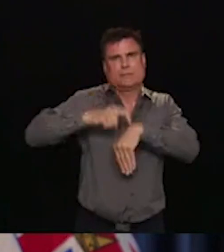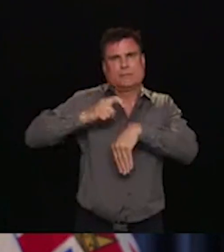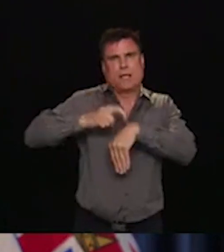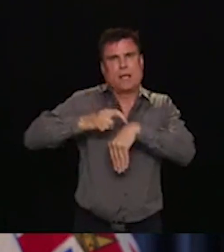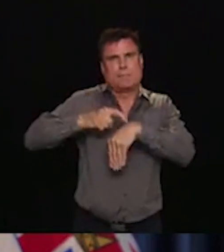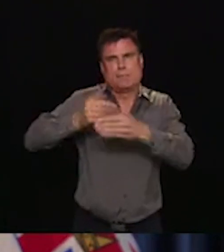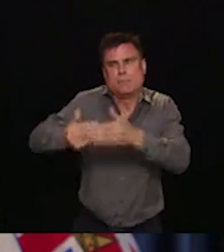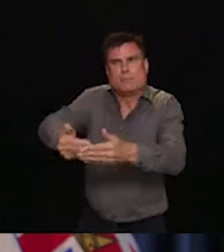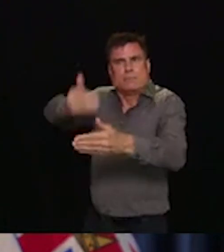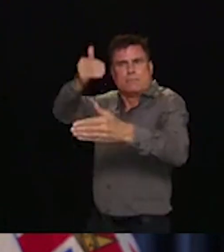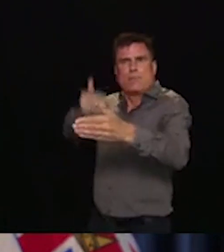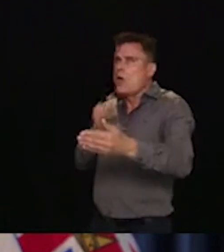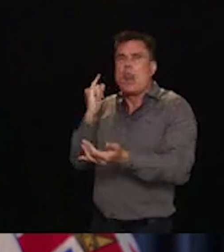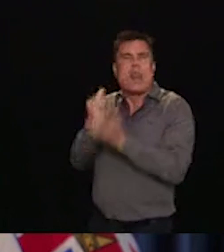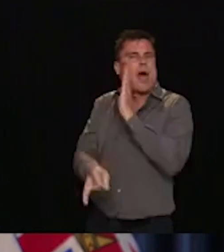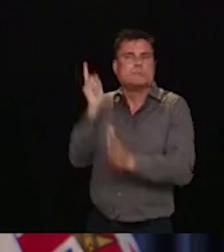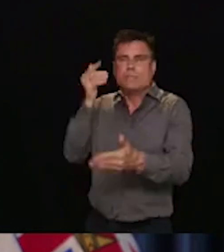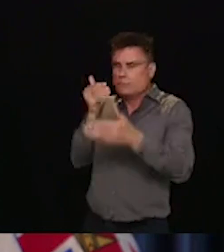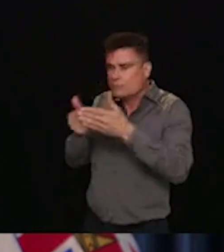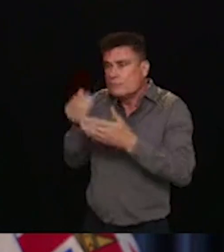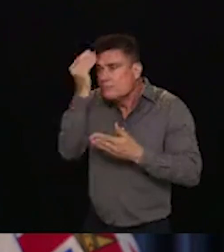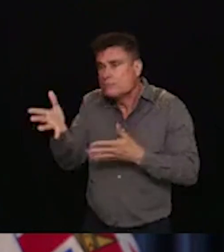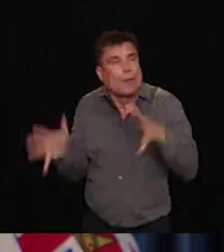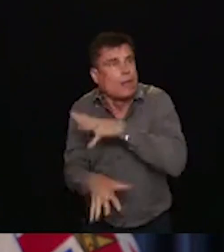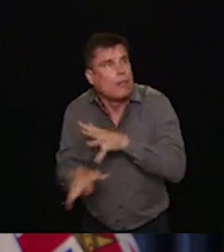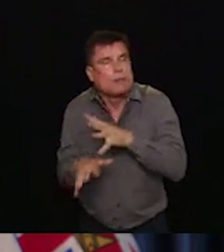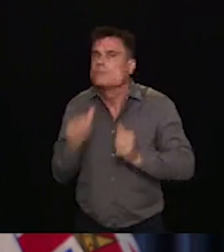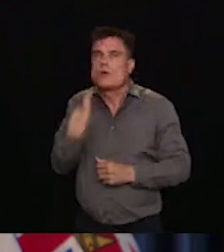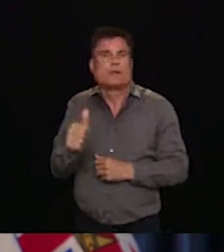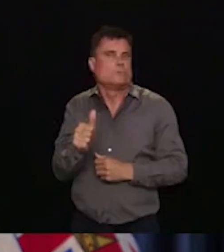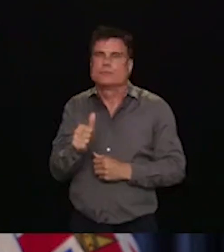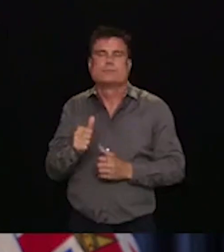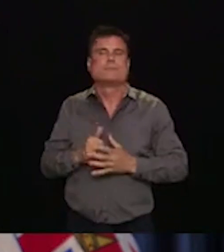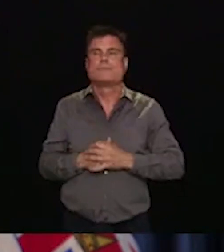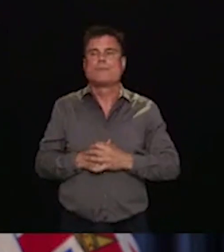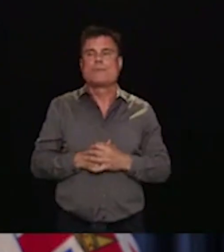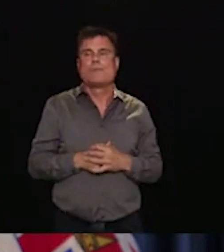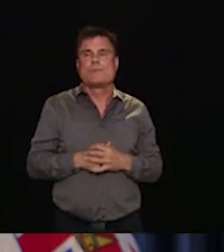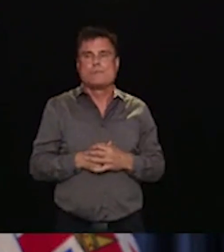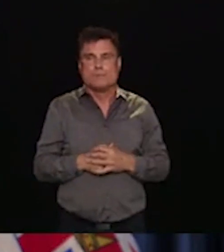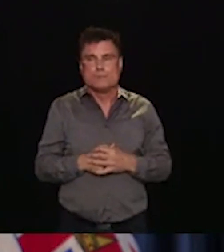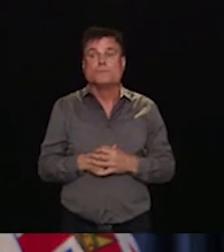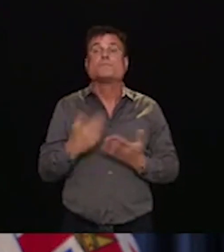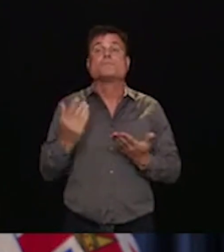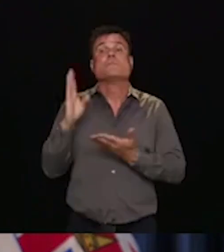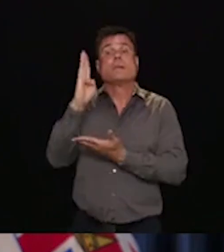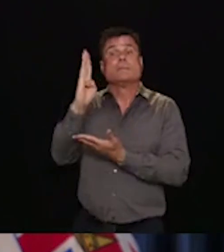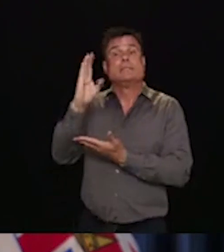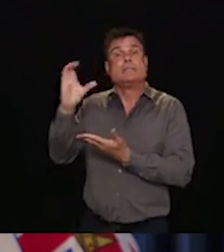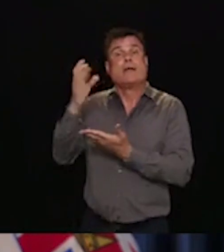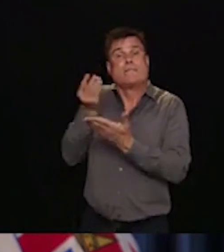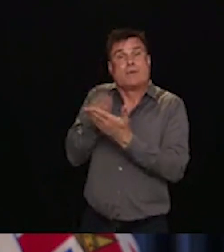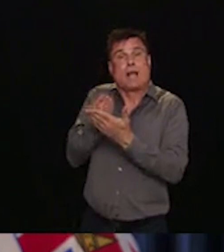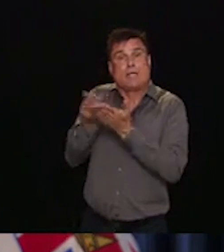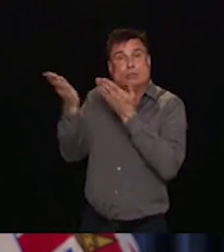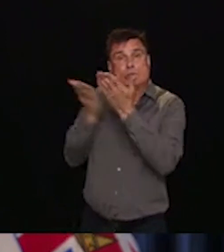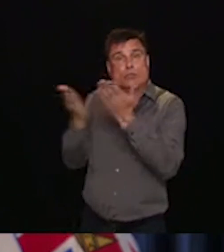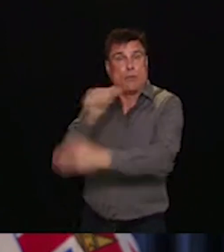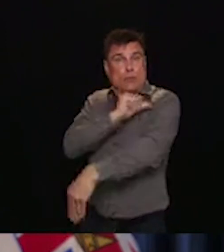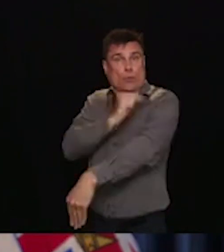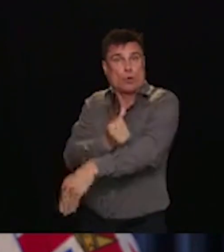Additionally, the BC Financial Services Authority is going to continue their work over the summer with a further report expected in the fall.